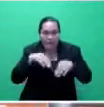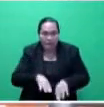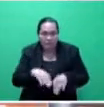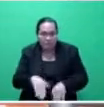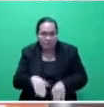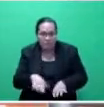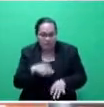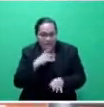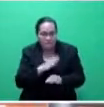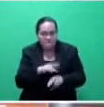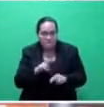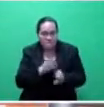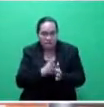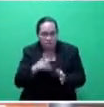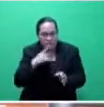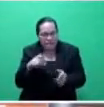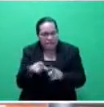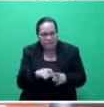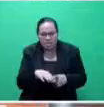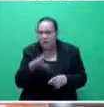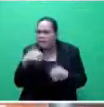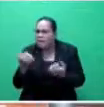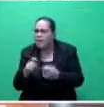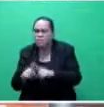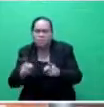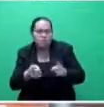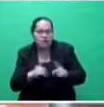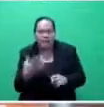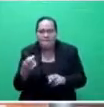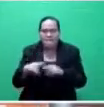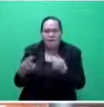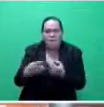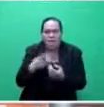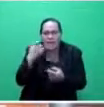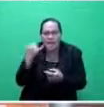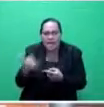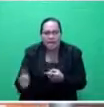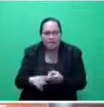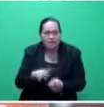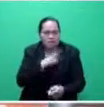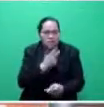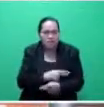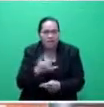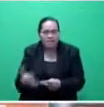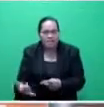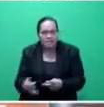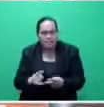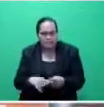difficult, and I've got all these people taking, you know, family care leave and paternity leave, I don't think it's worth my while, I'm going to shut down this factory.